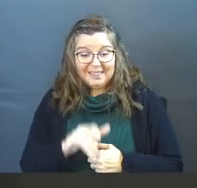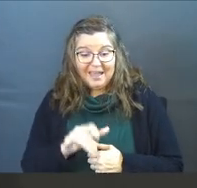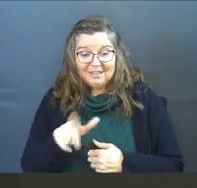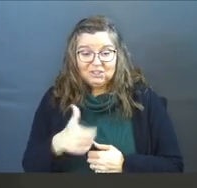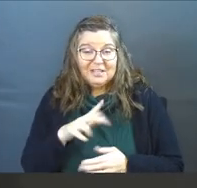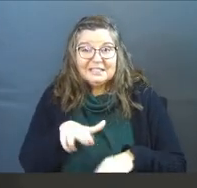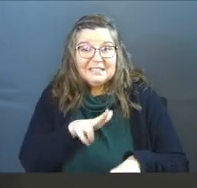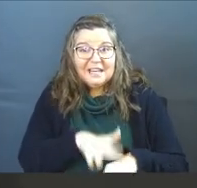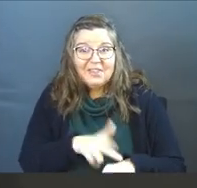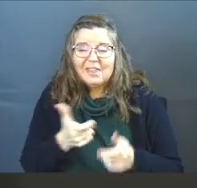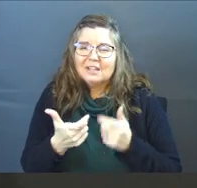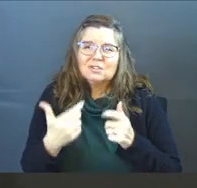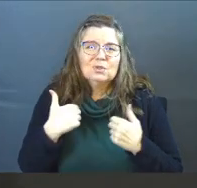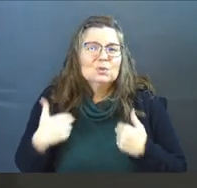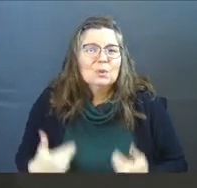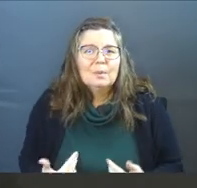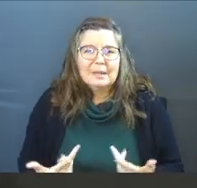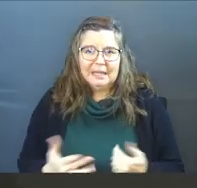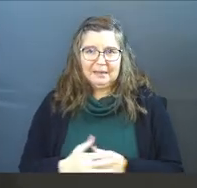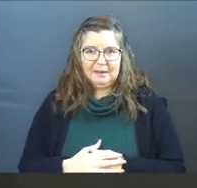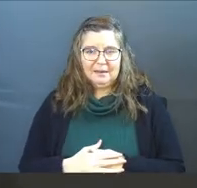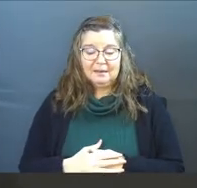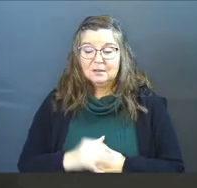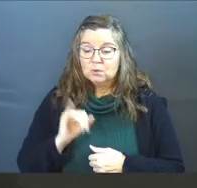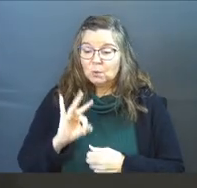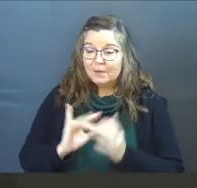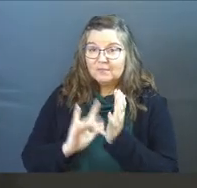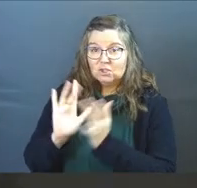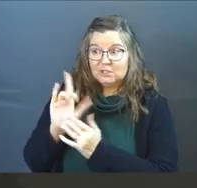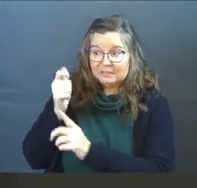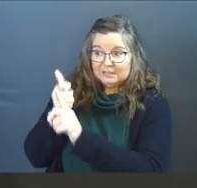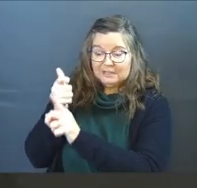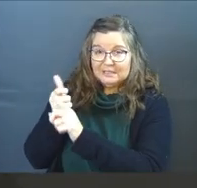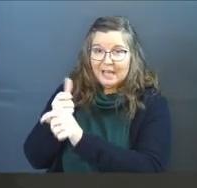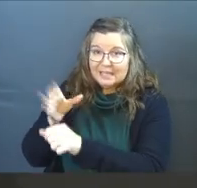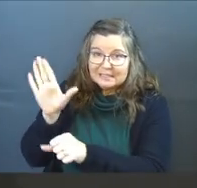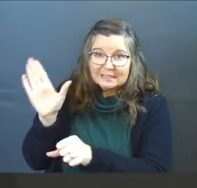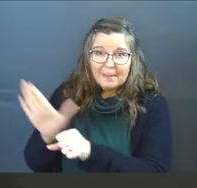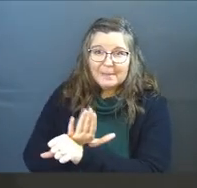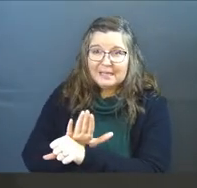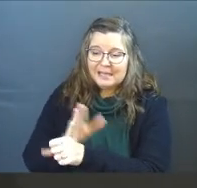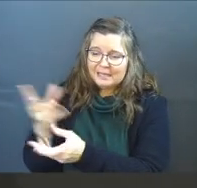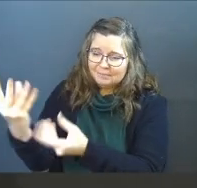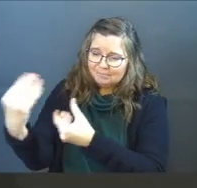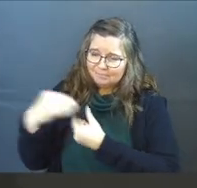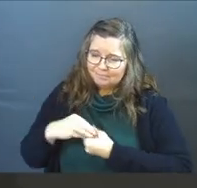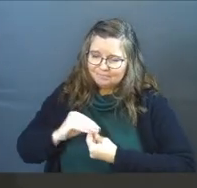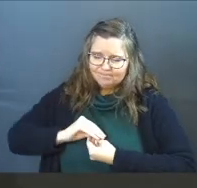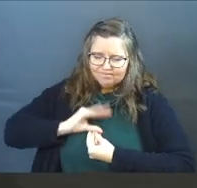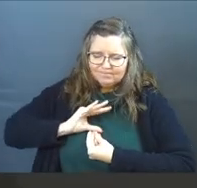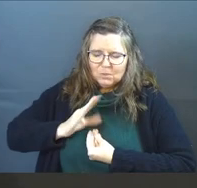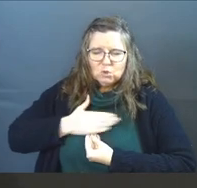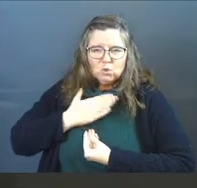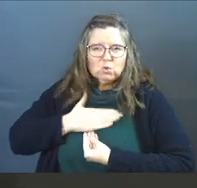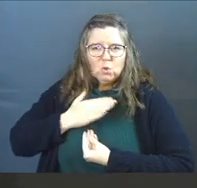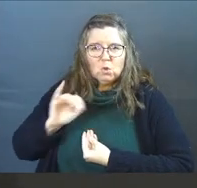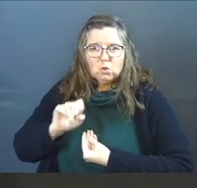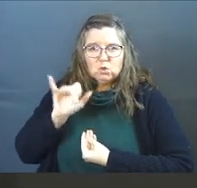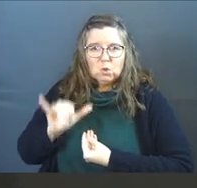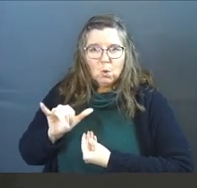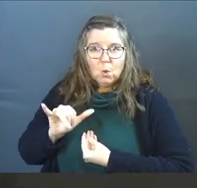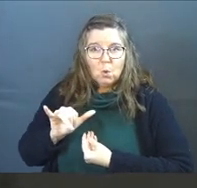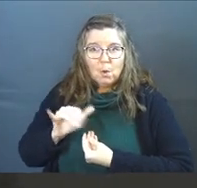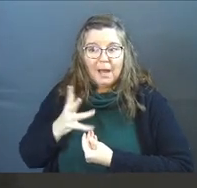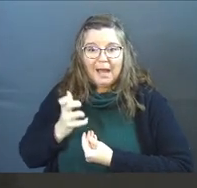that's just natural. That's human. So if Jesus has completely brought joy into my life, I want others to